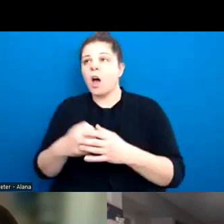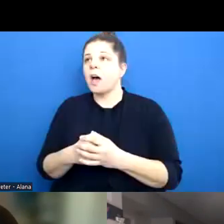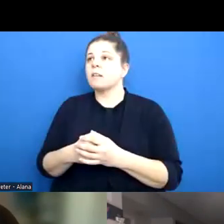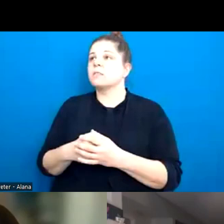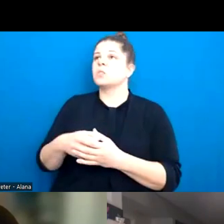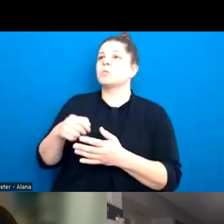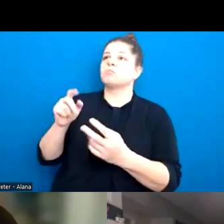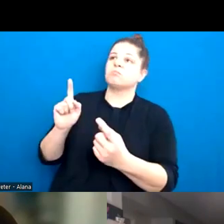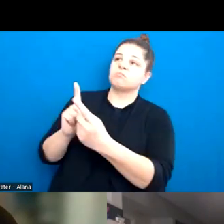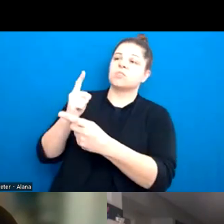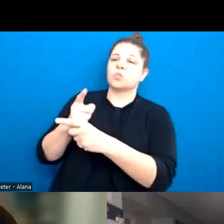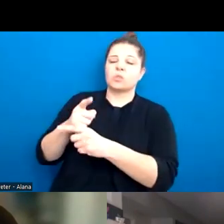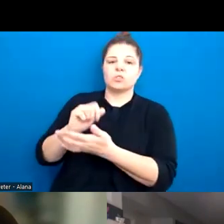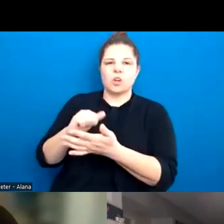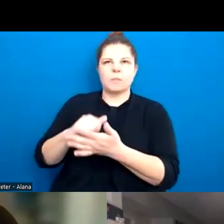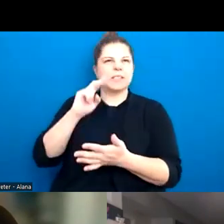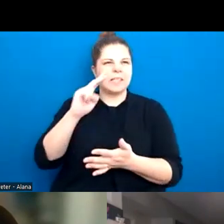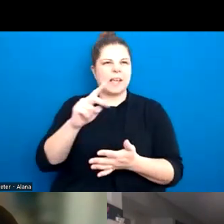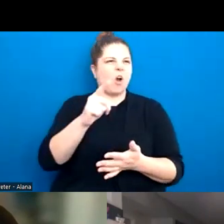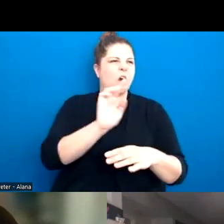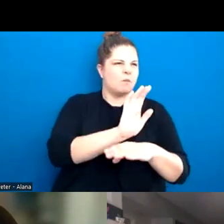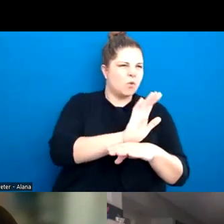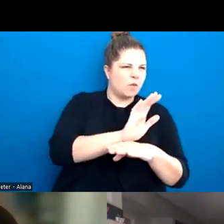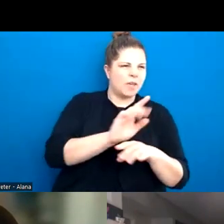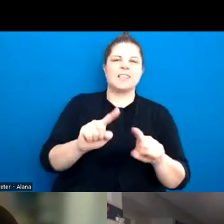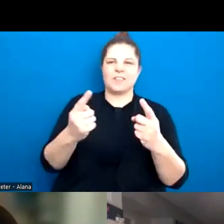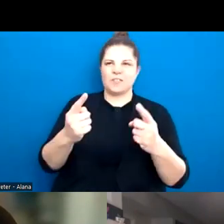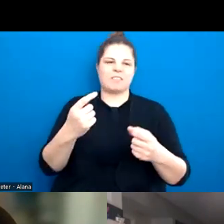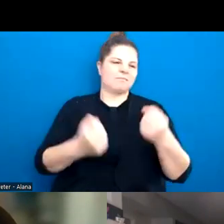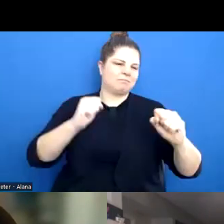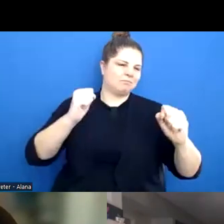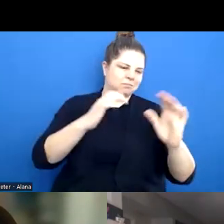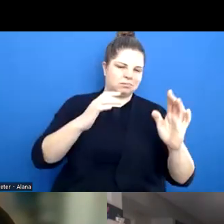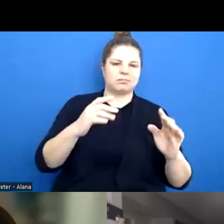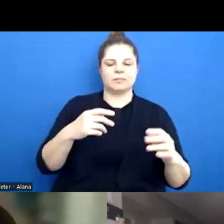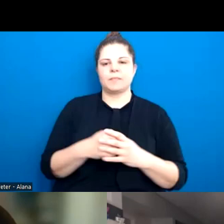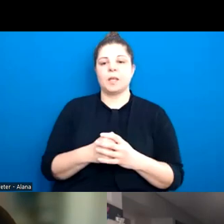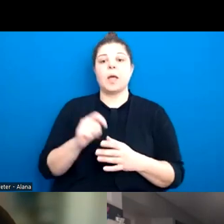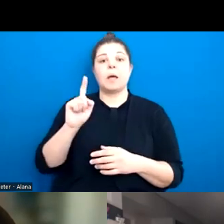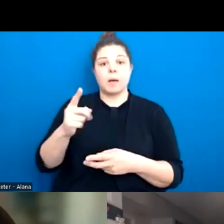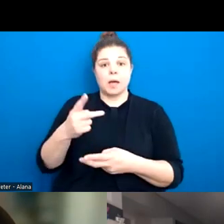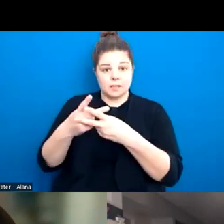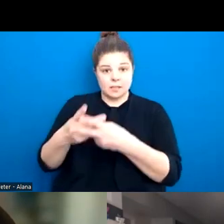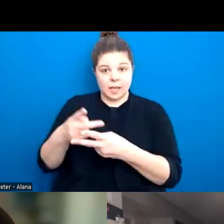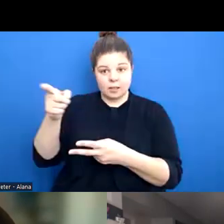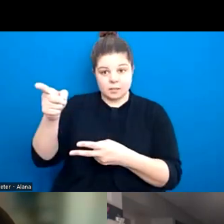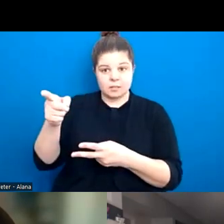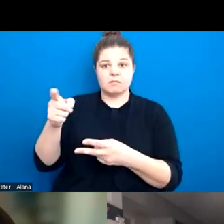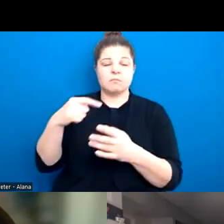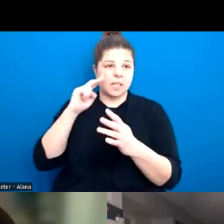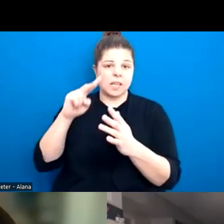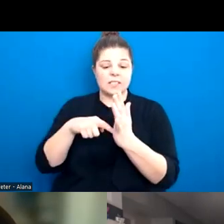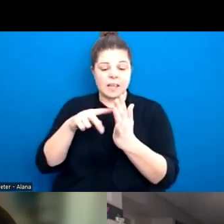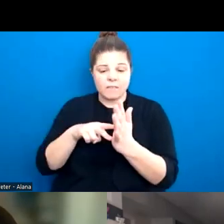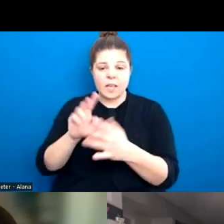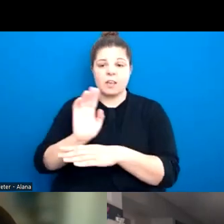not crushing into each other. But the problem is with, you know, sex scenes that are often sensationalized in the media. And then again, very, you know,